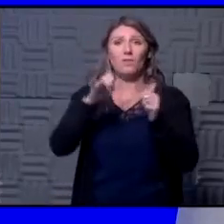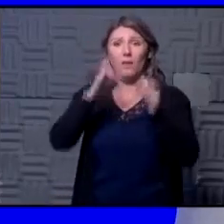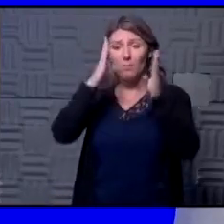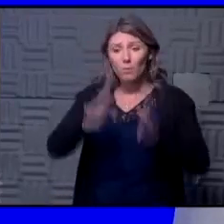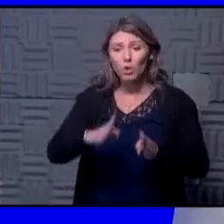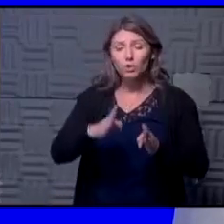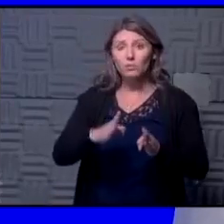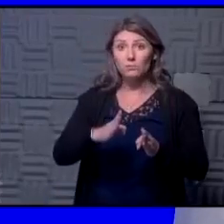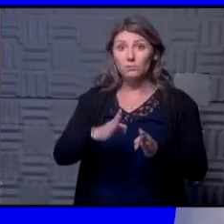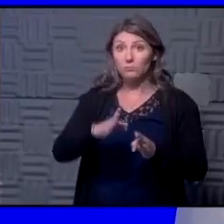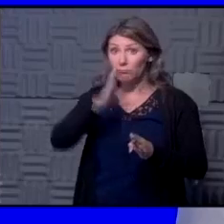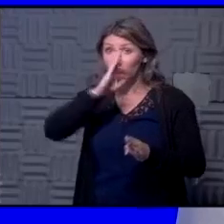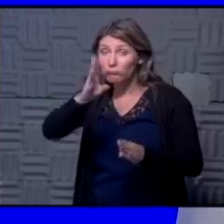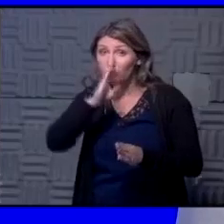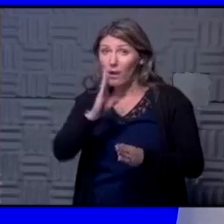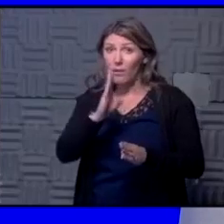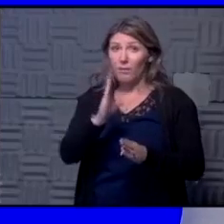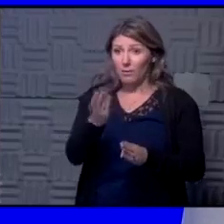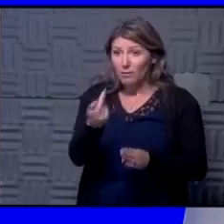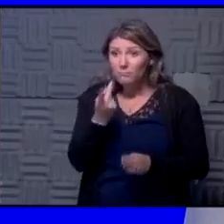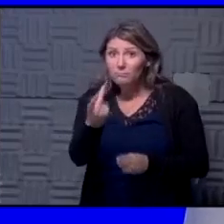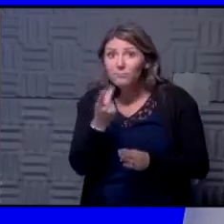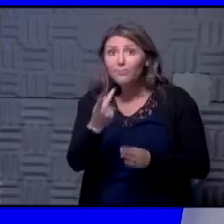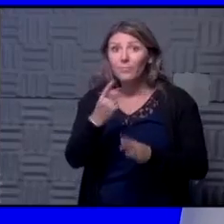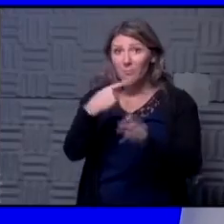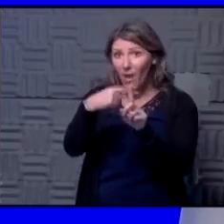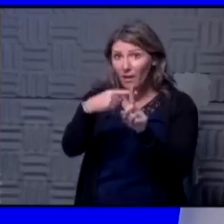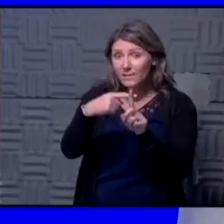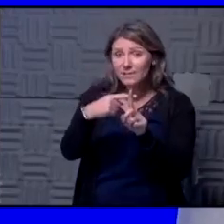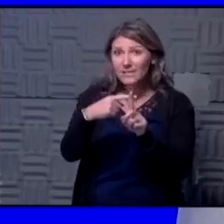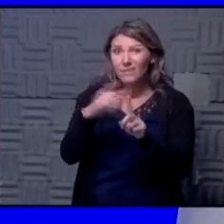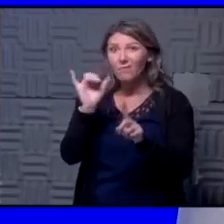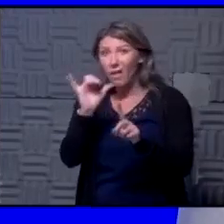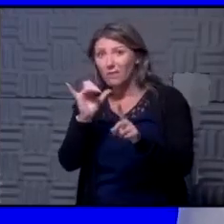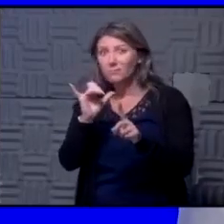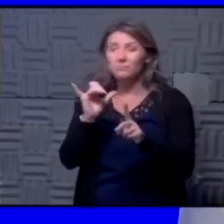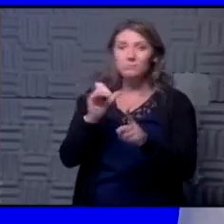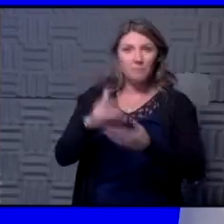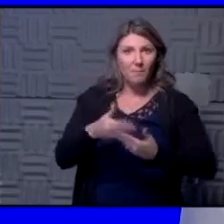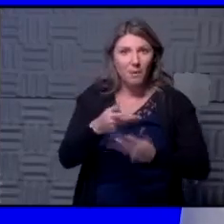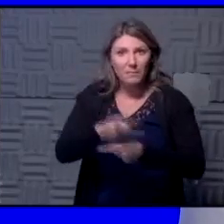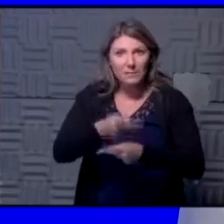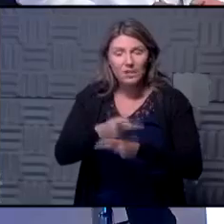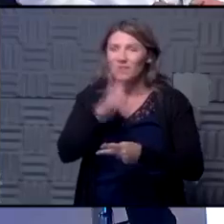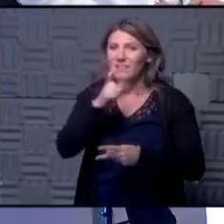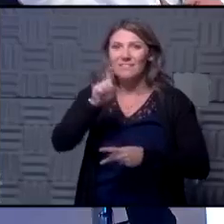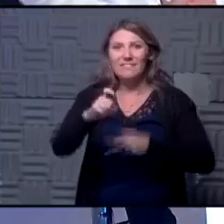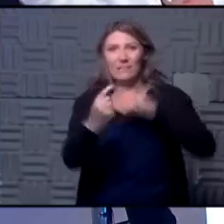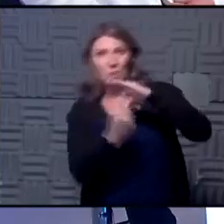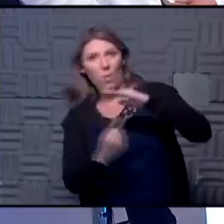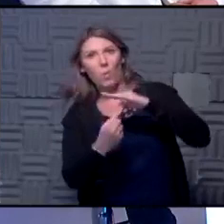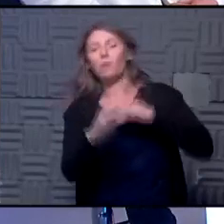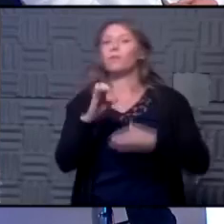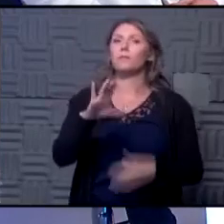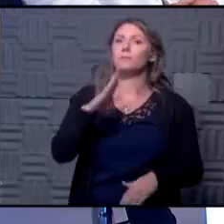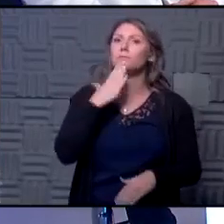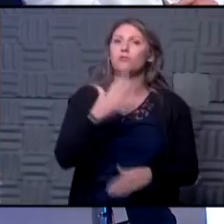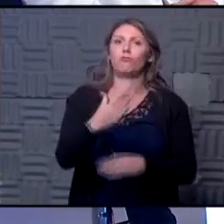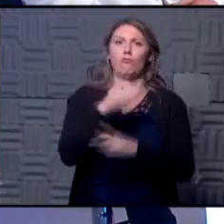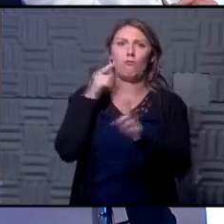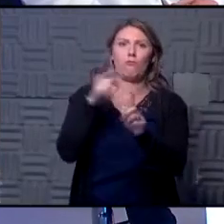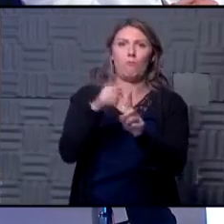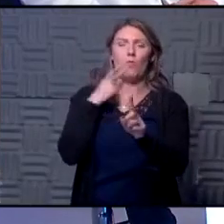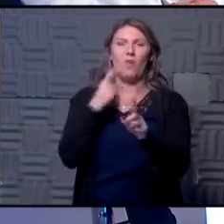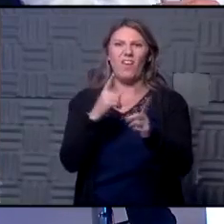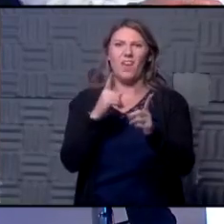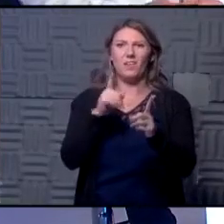who is positive i.e the babysitter in this case then you would not really necessarily need to quarantine at that point that's a good point because we talk about how far removed you